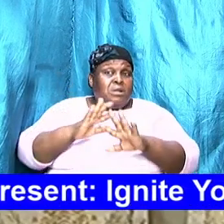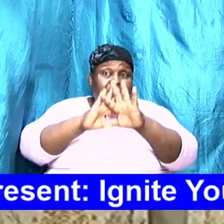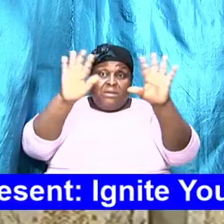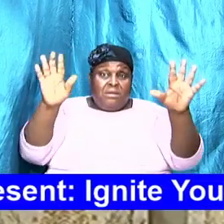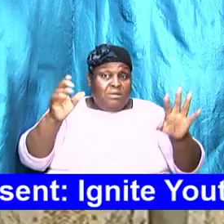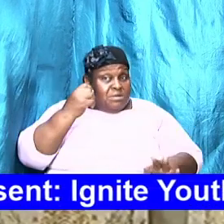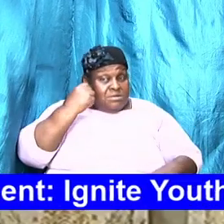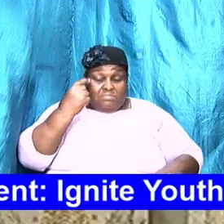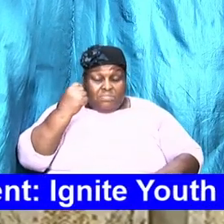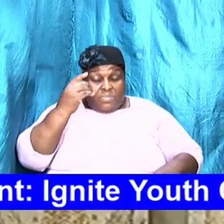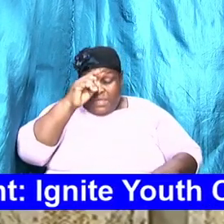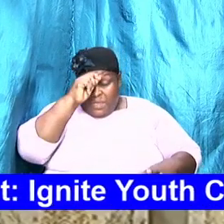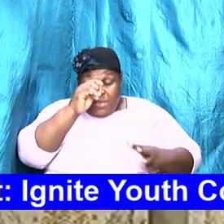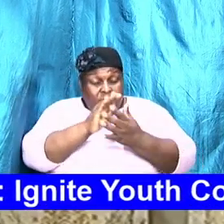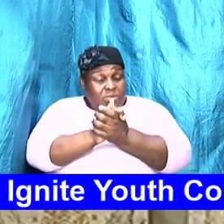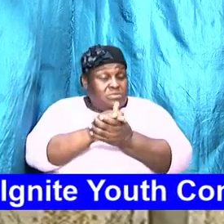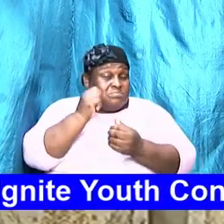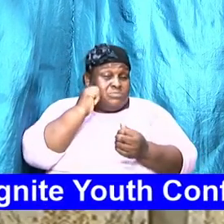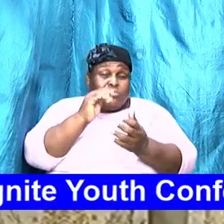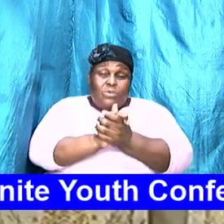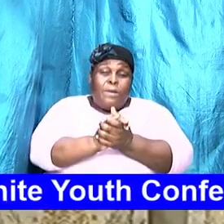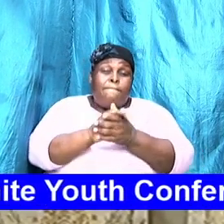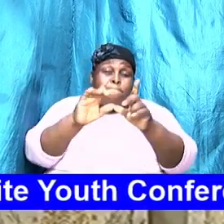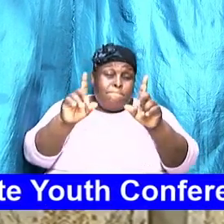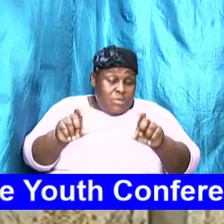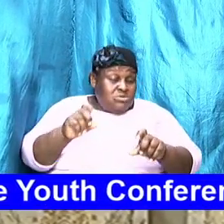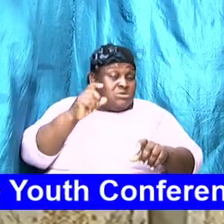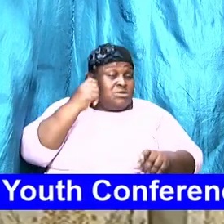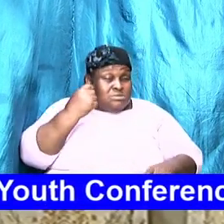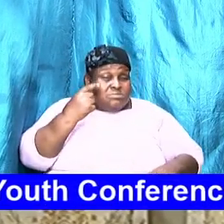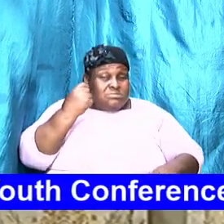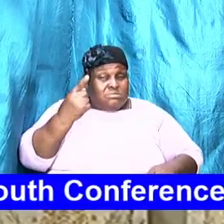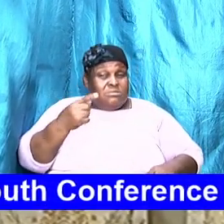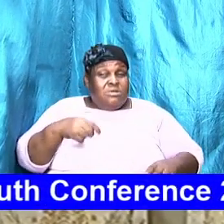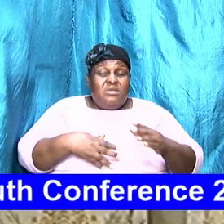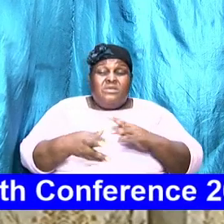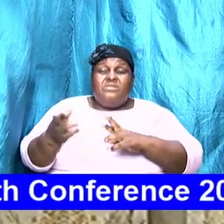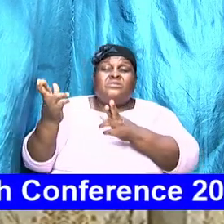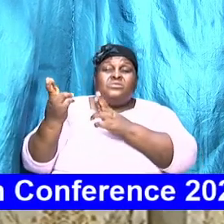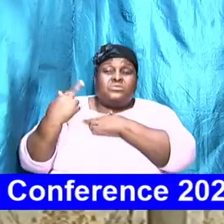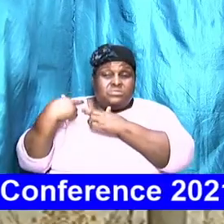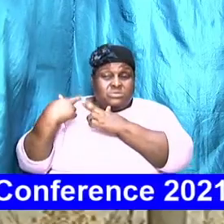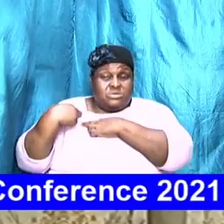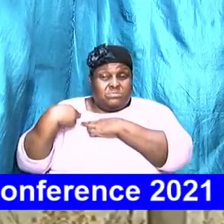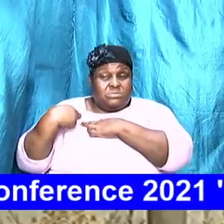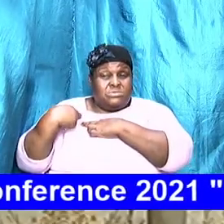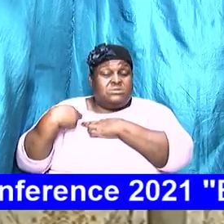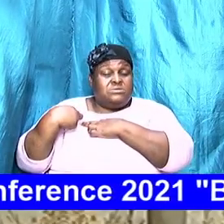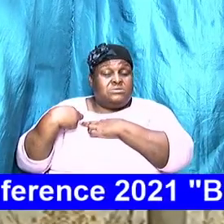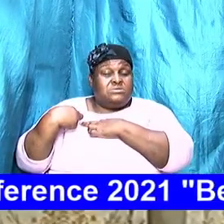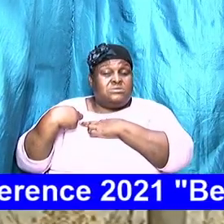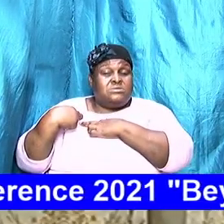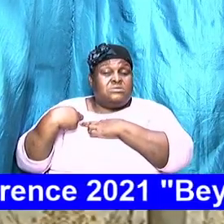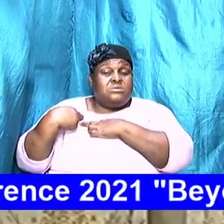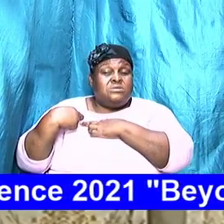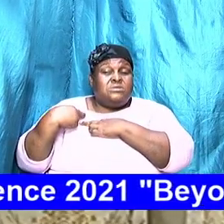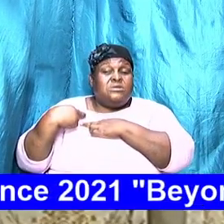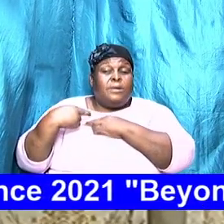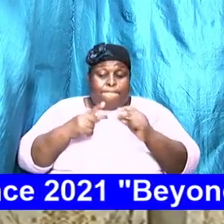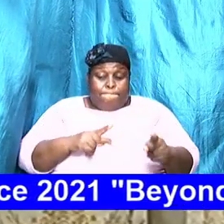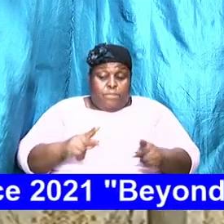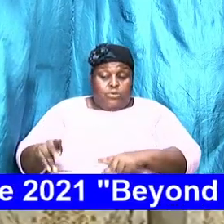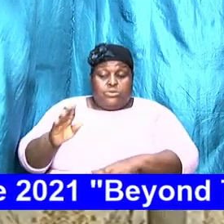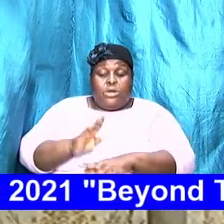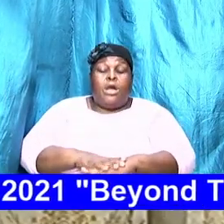wives must understand that there is a responsibility placed on